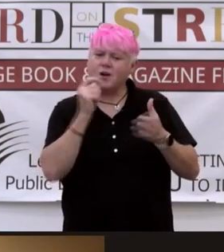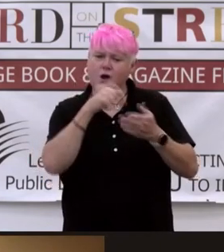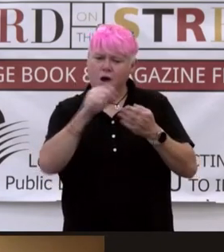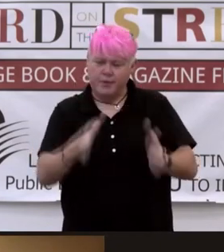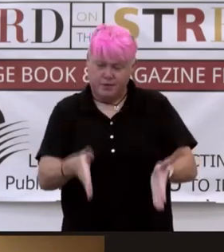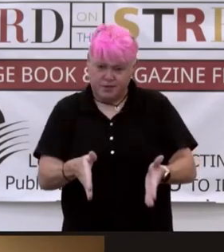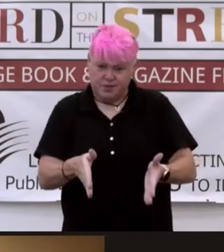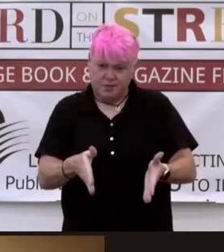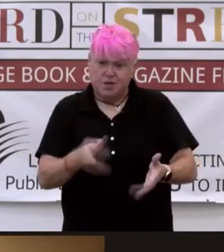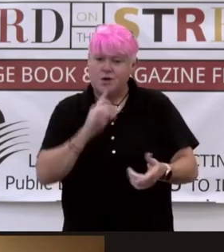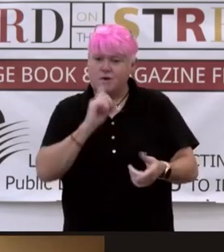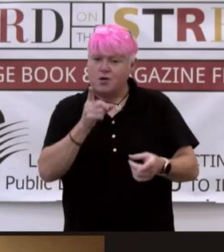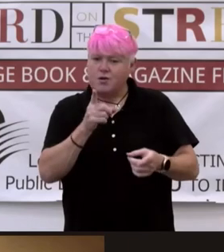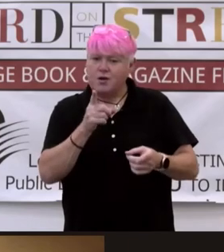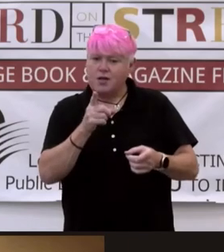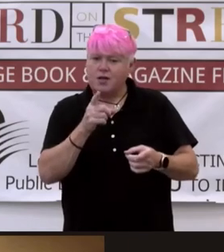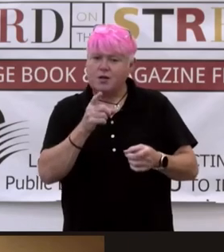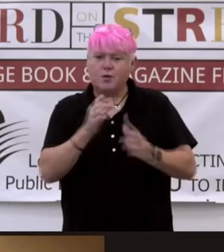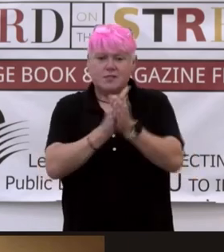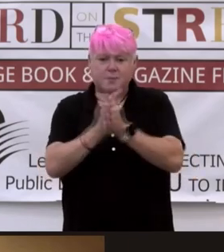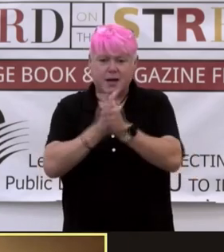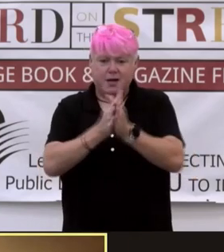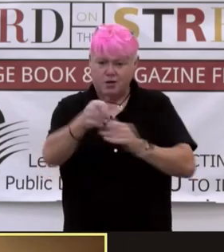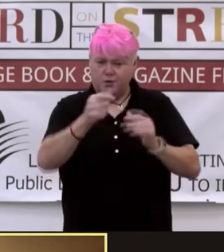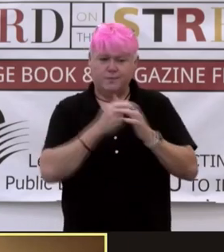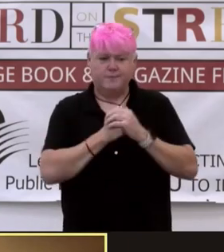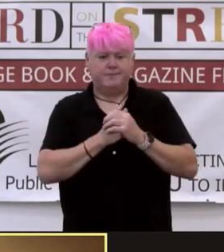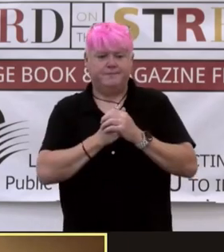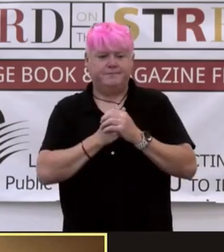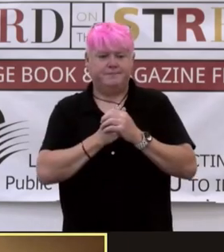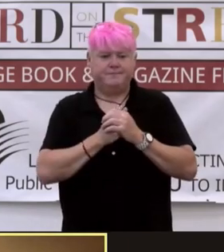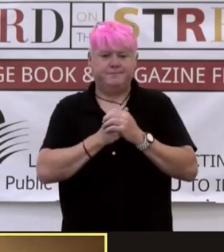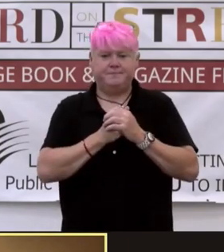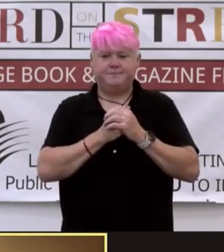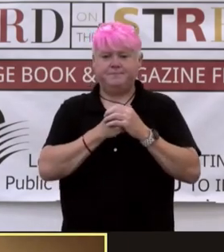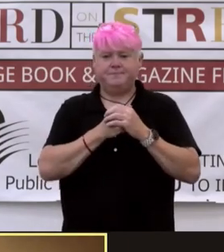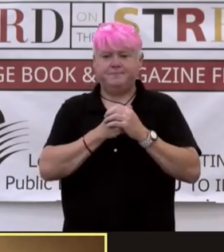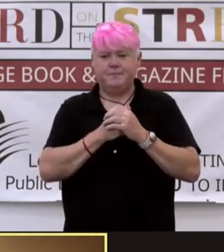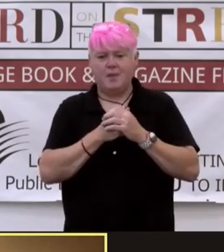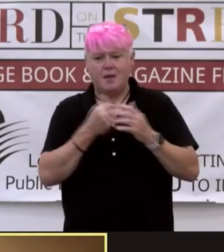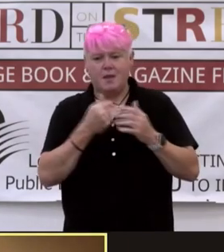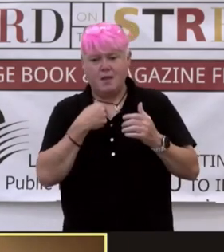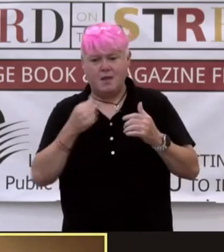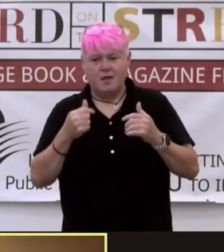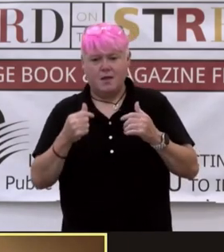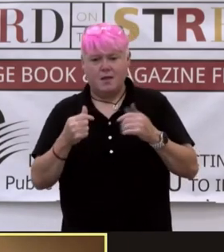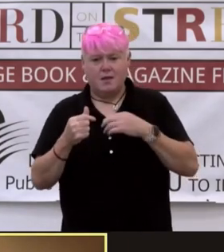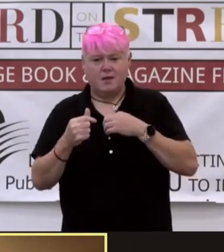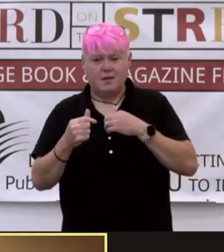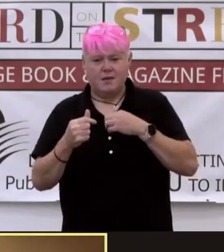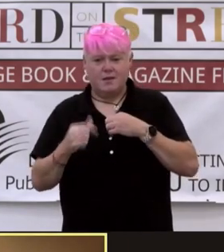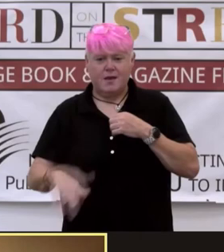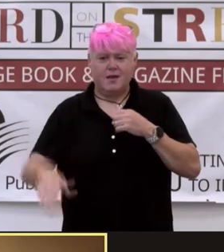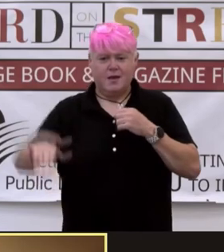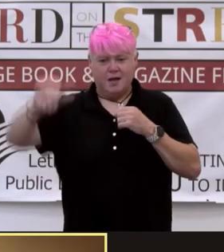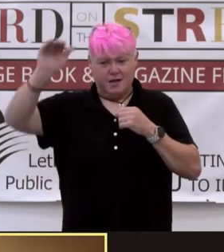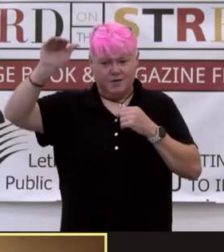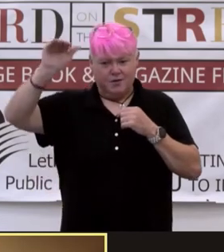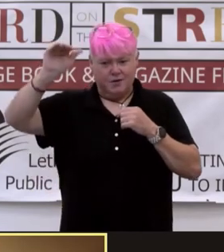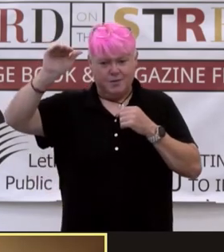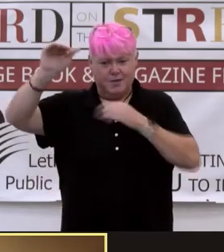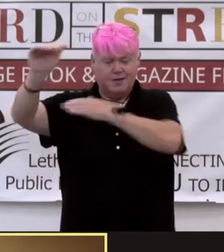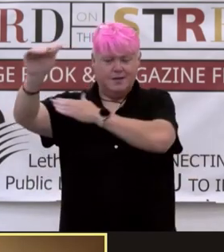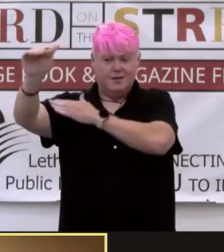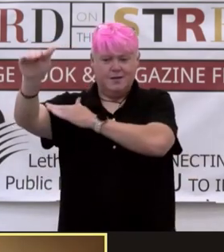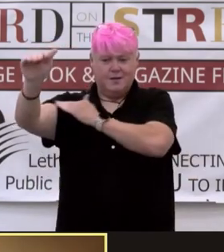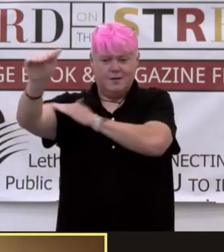Are there any, or who inspired you? Oh, my goodness. I grew up. It's giant questions. Like, when you asked me that, I was